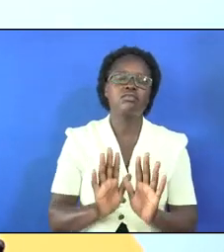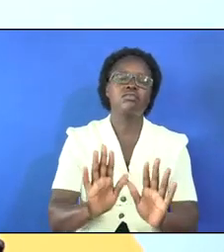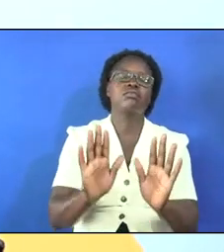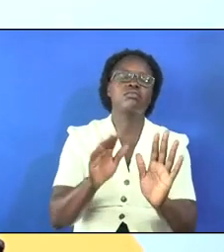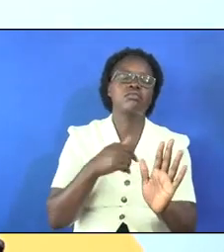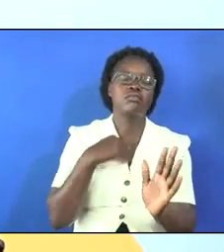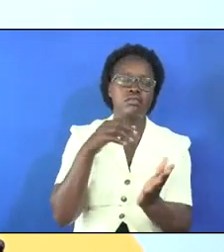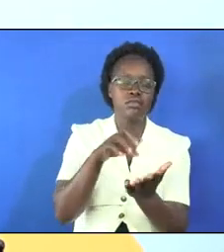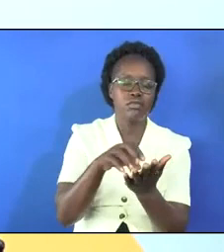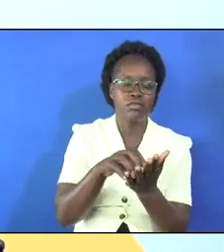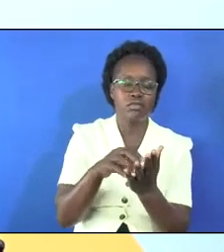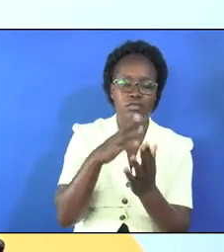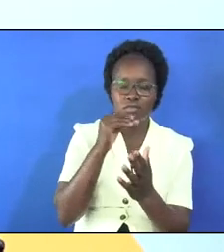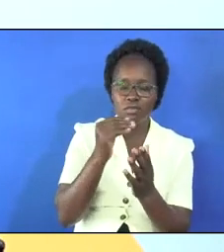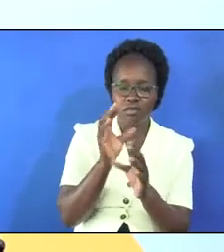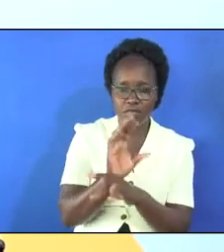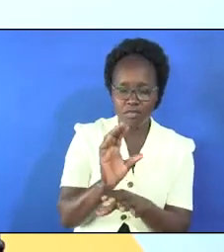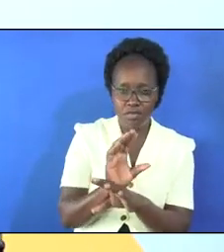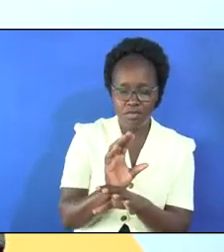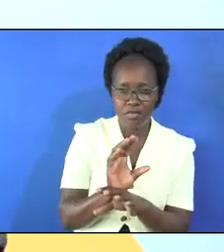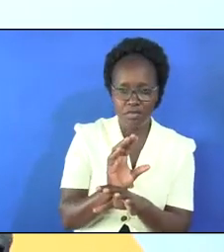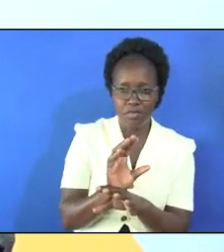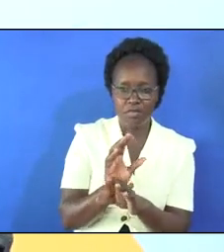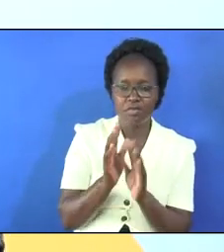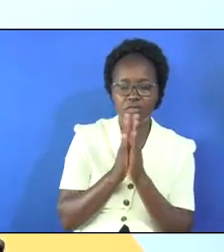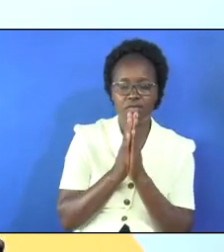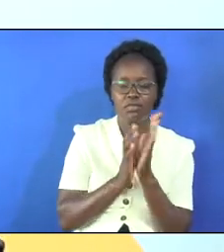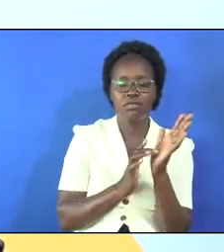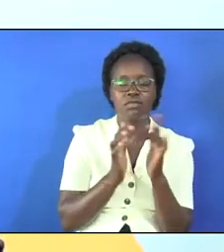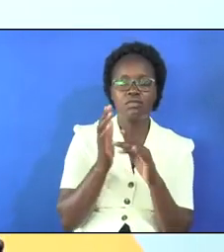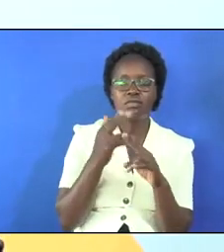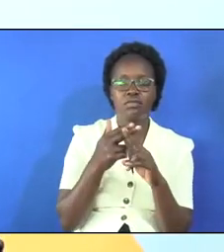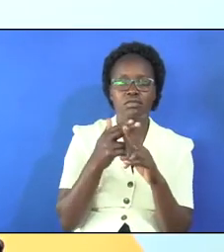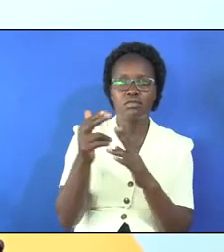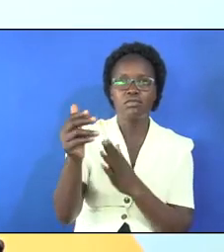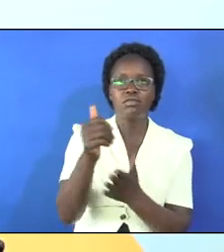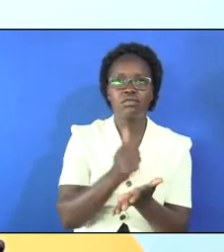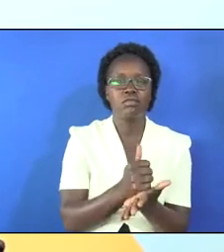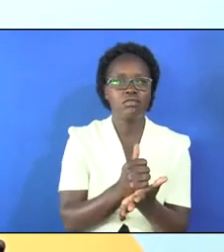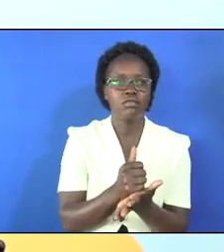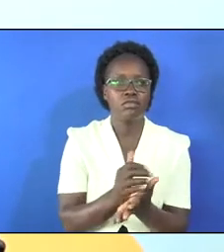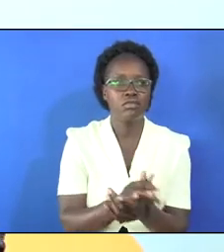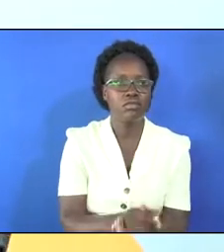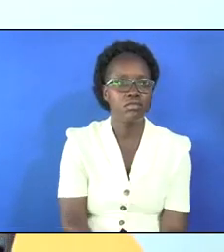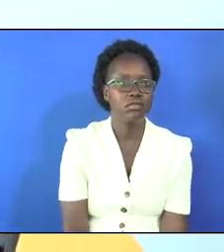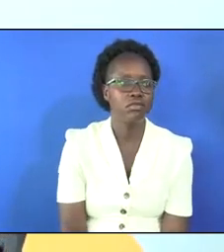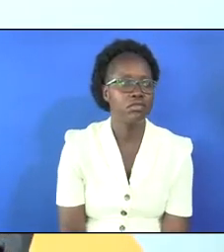even as you speak to the church we pray in jesus name amen